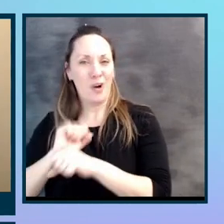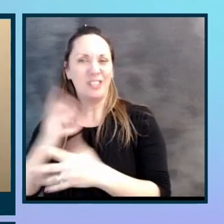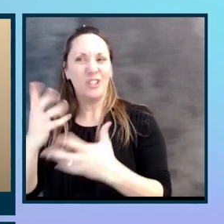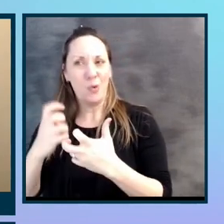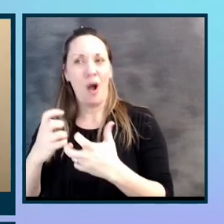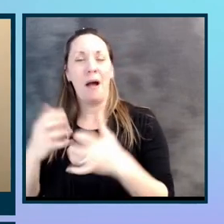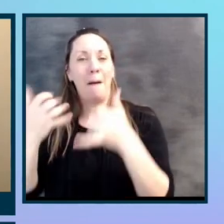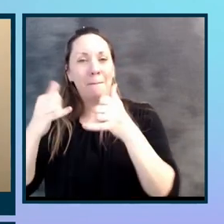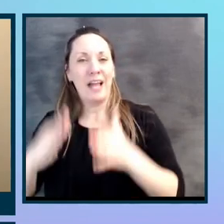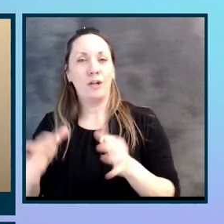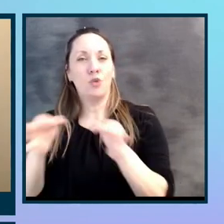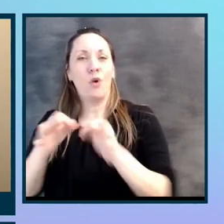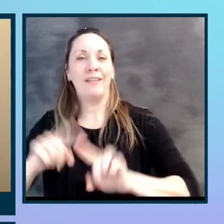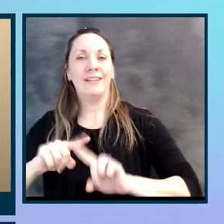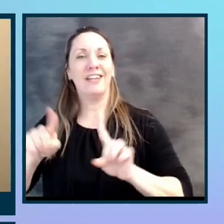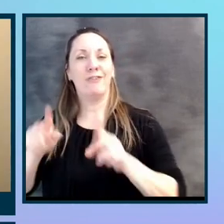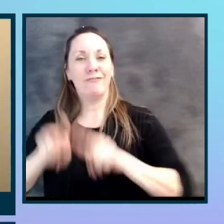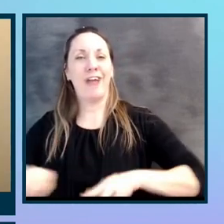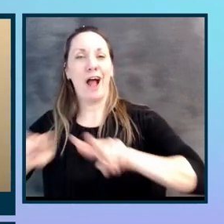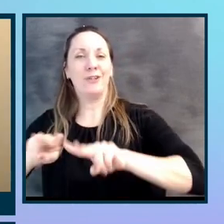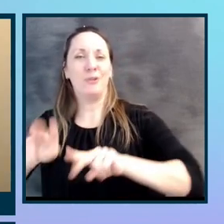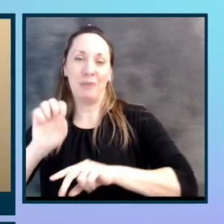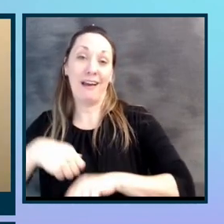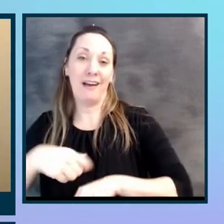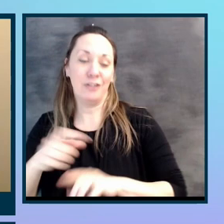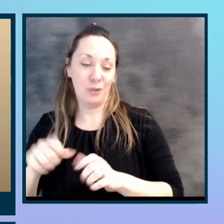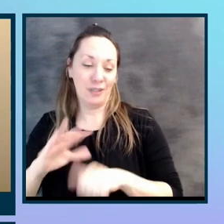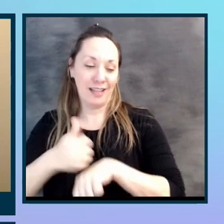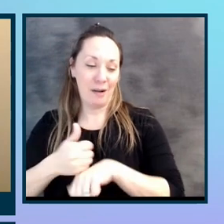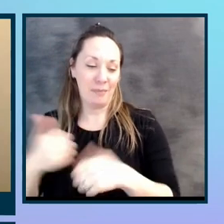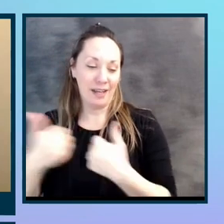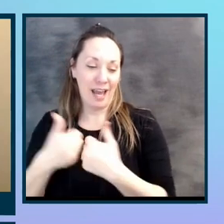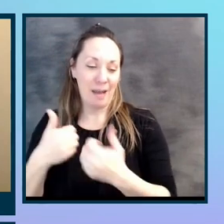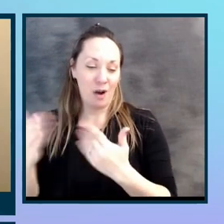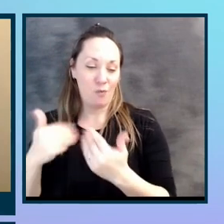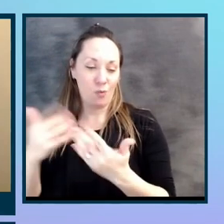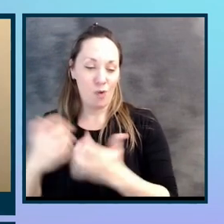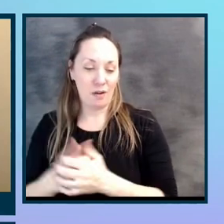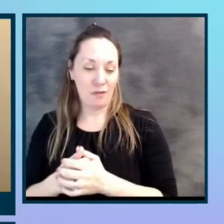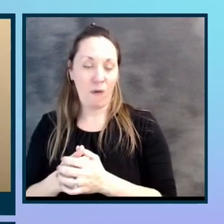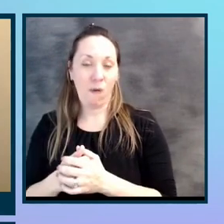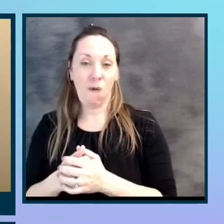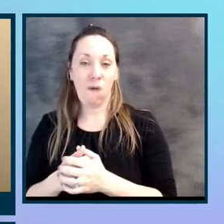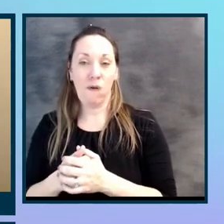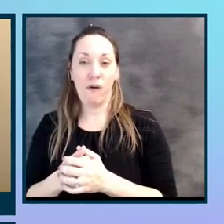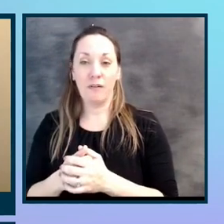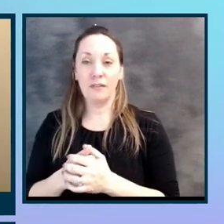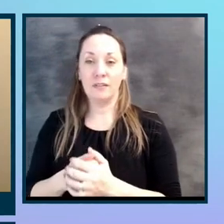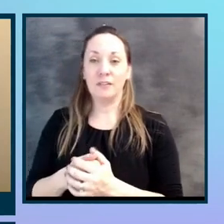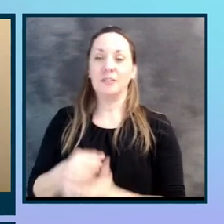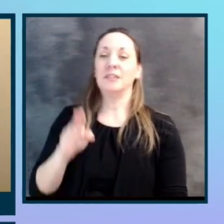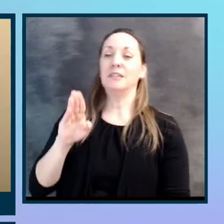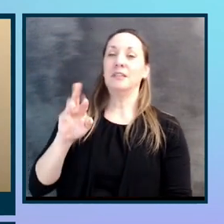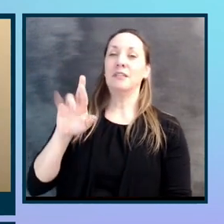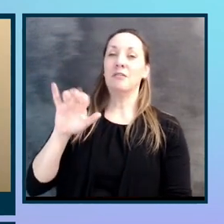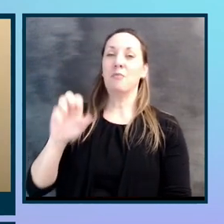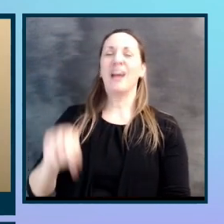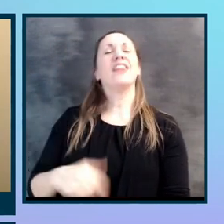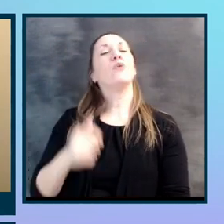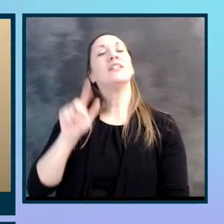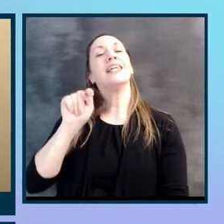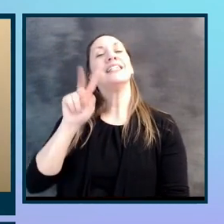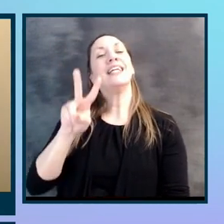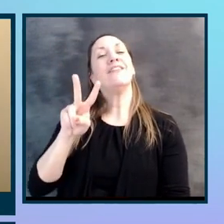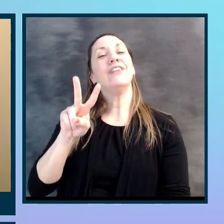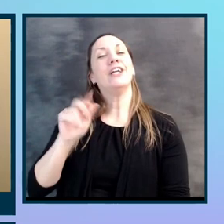different values, but you're right. We can, you can change the game however you want to work for you. there was a TV show several years ago called The League, which was all about